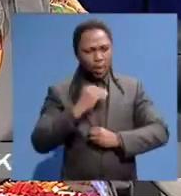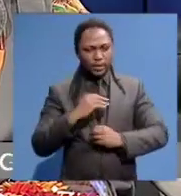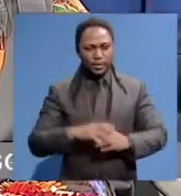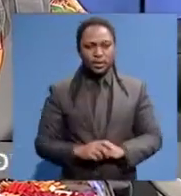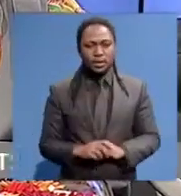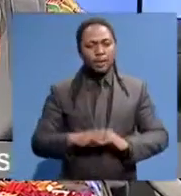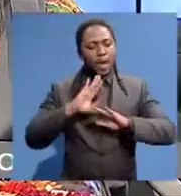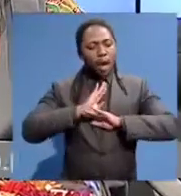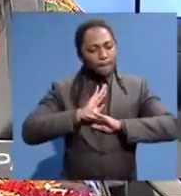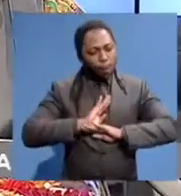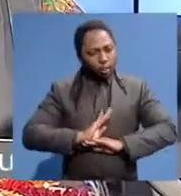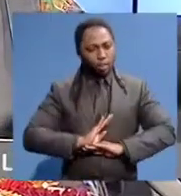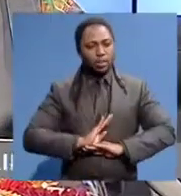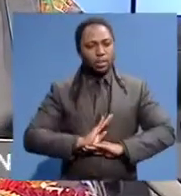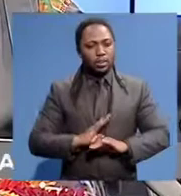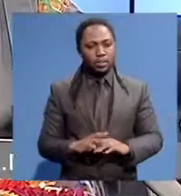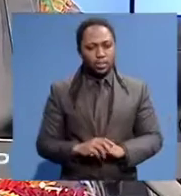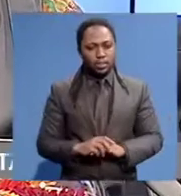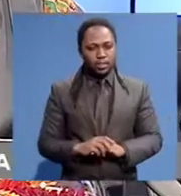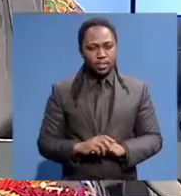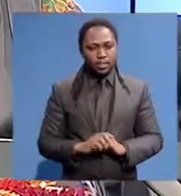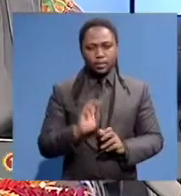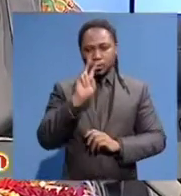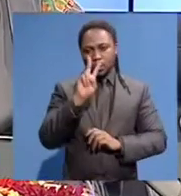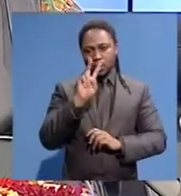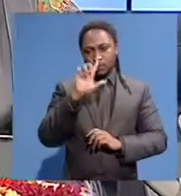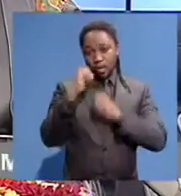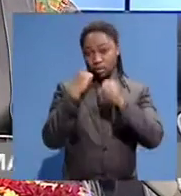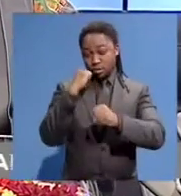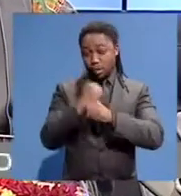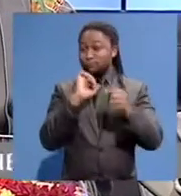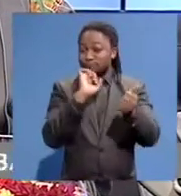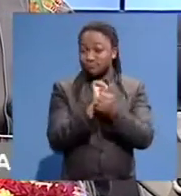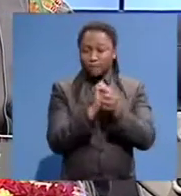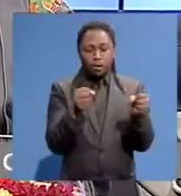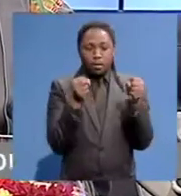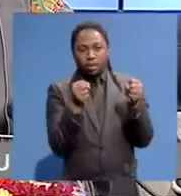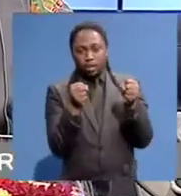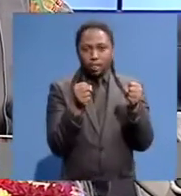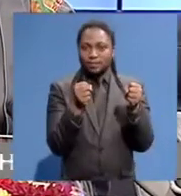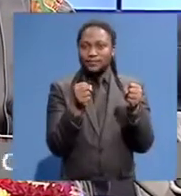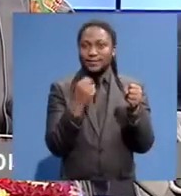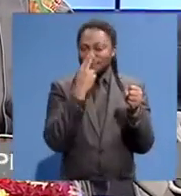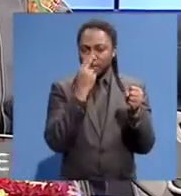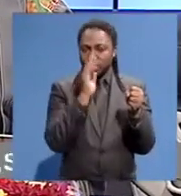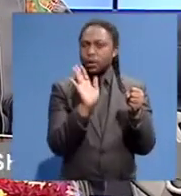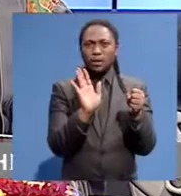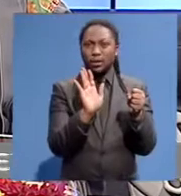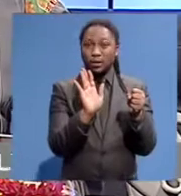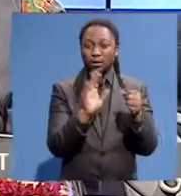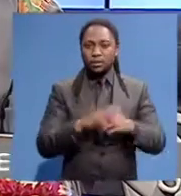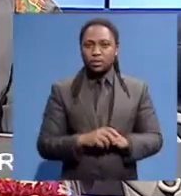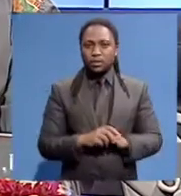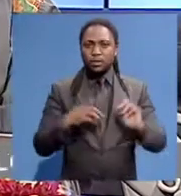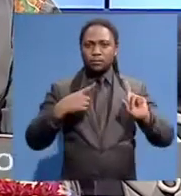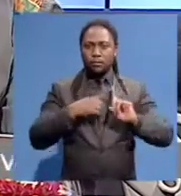you know? And spending 27 years in prison is no joke, you know? The man should have